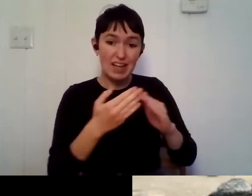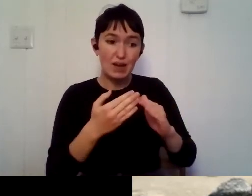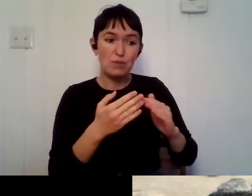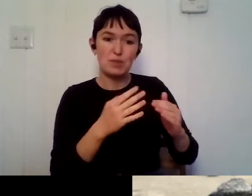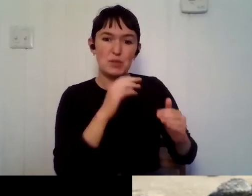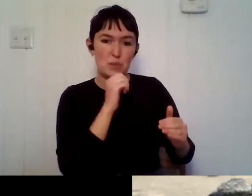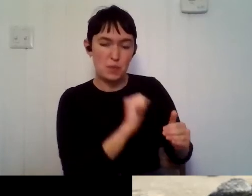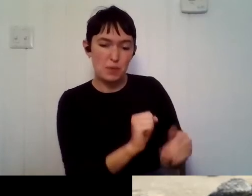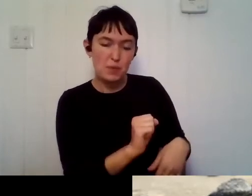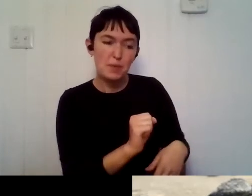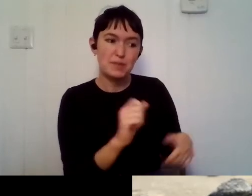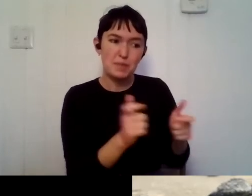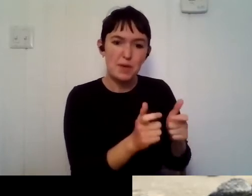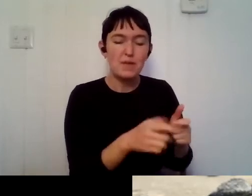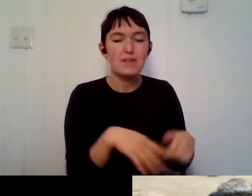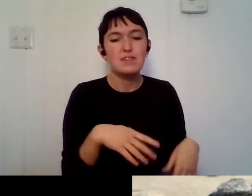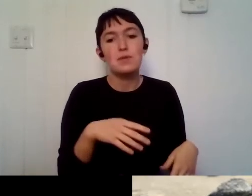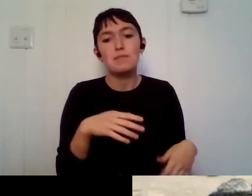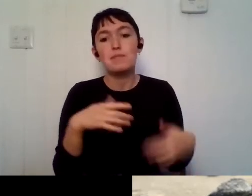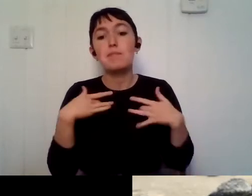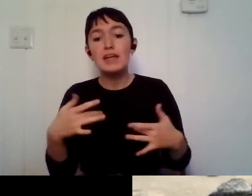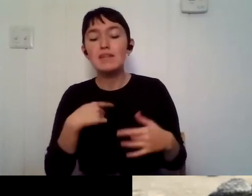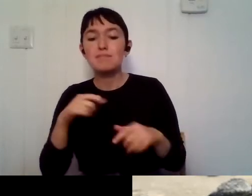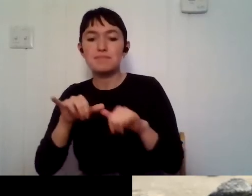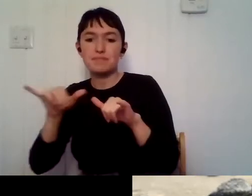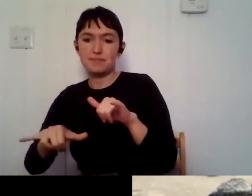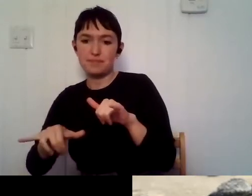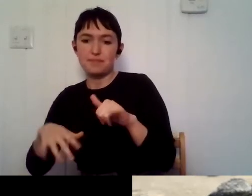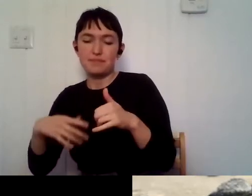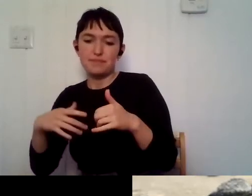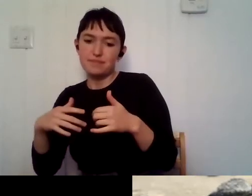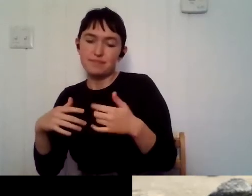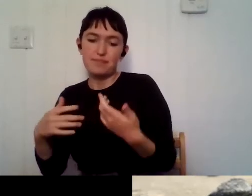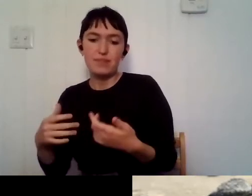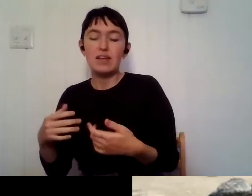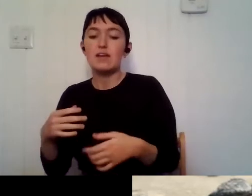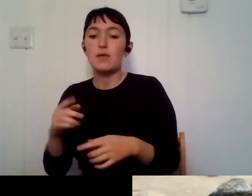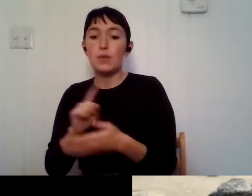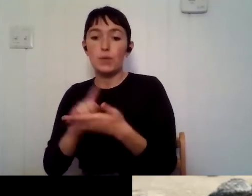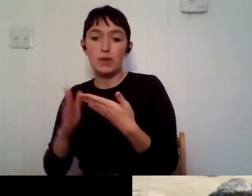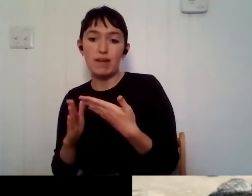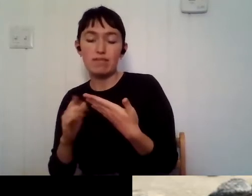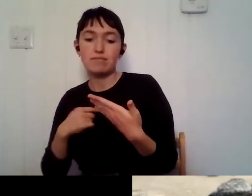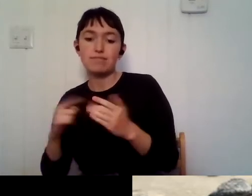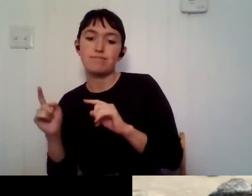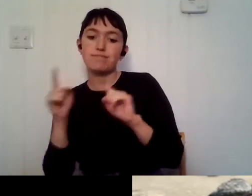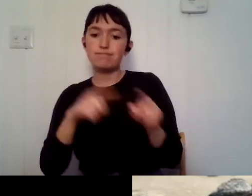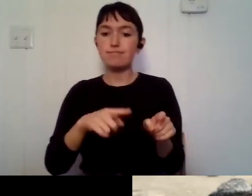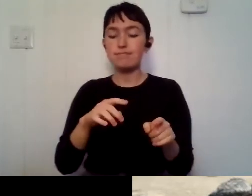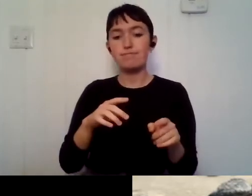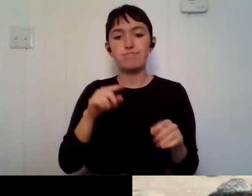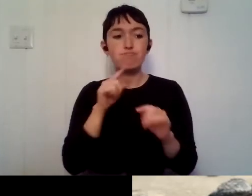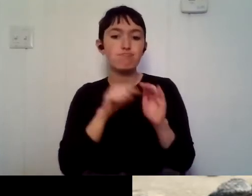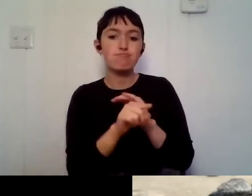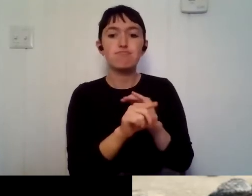pretty much stayed on the refuge, um, throughout the week. And then only my weekends, I would go and explore, um, South